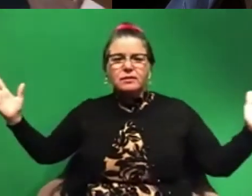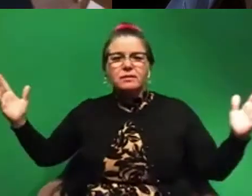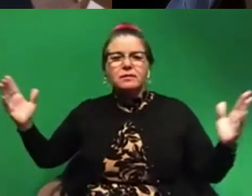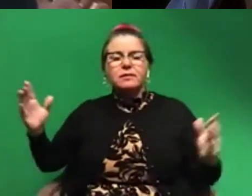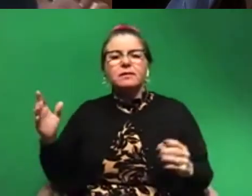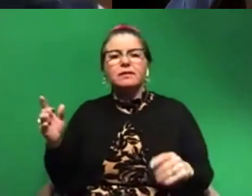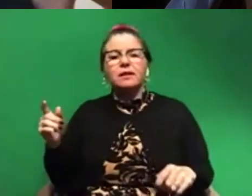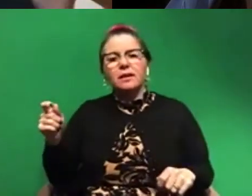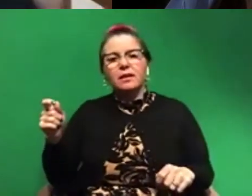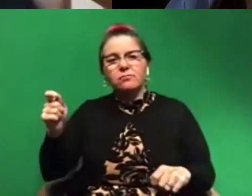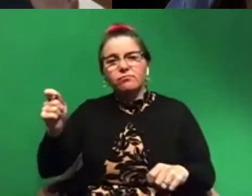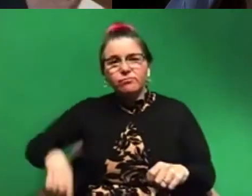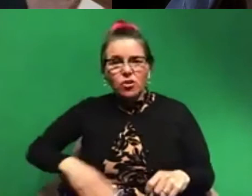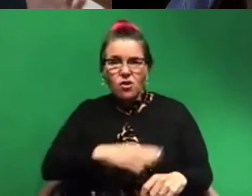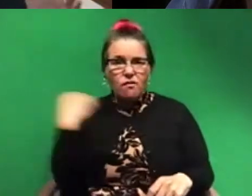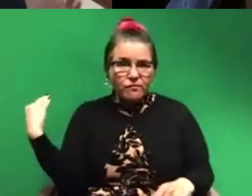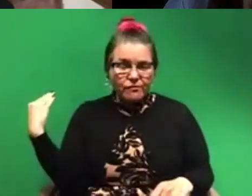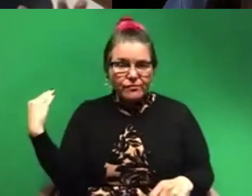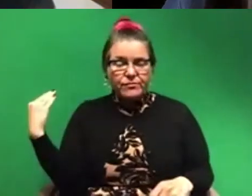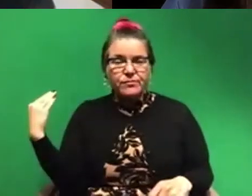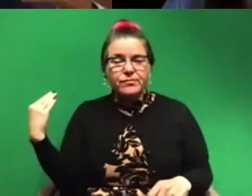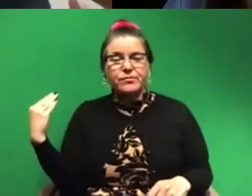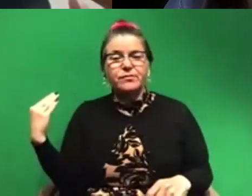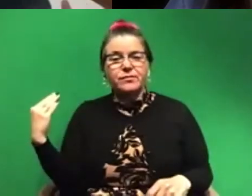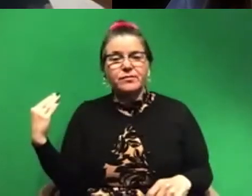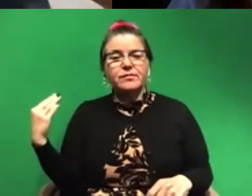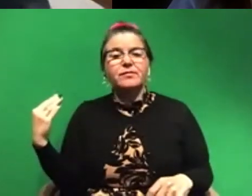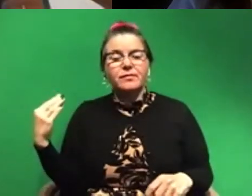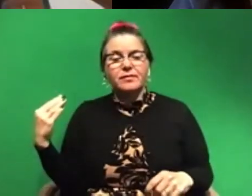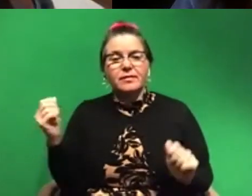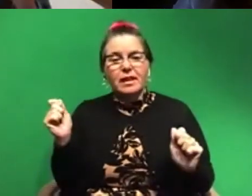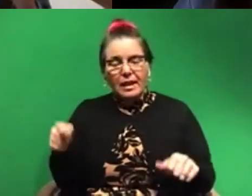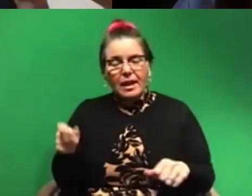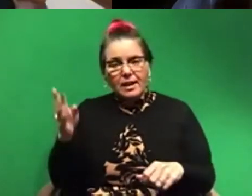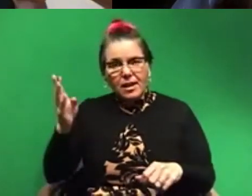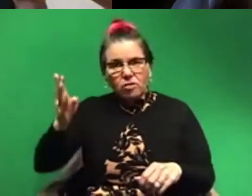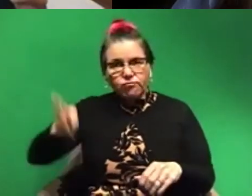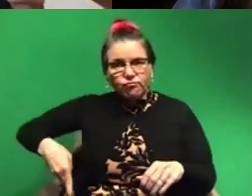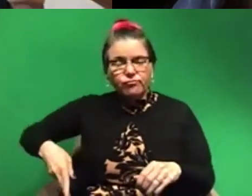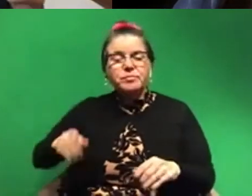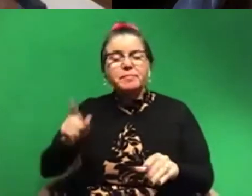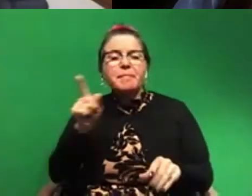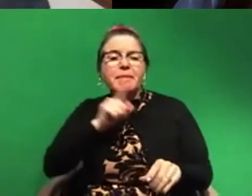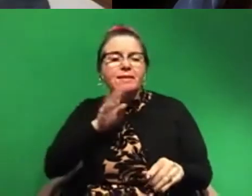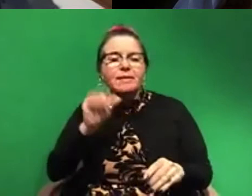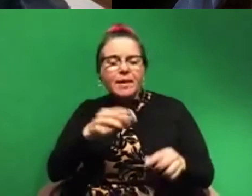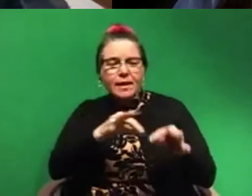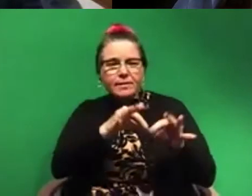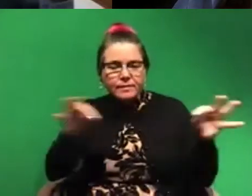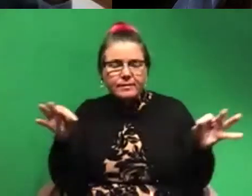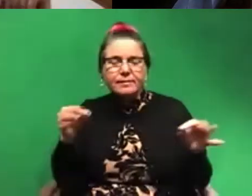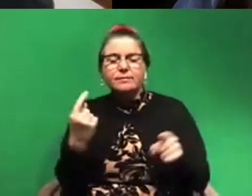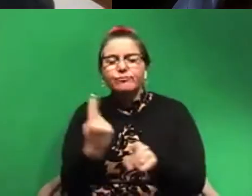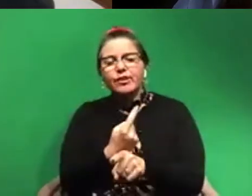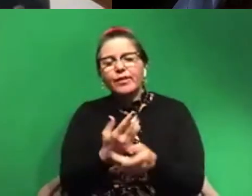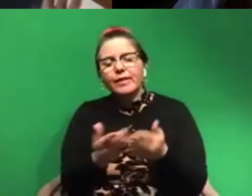because I, I was able to do that, detached it, put it in a plastic bag, did all the standard things you do with fish to counts of the, of the fin